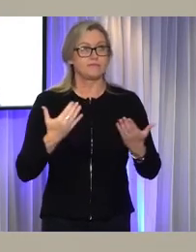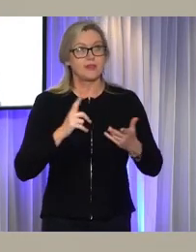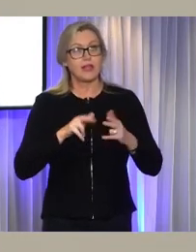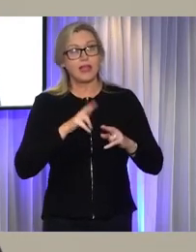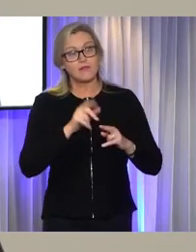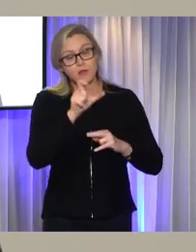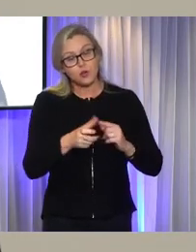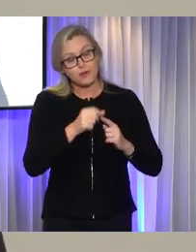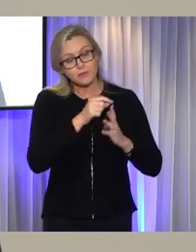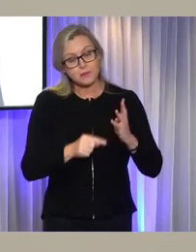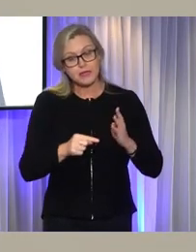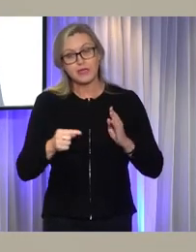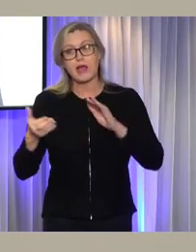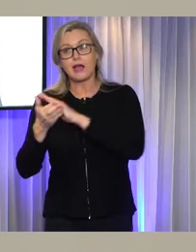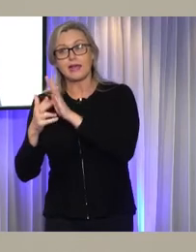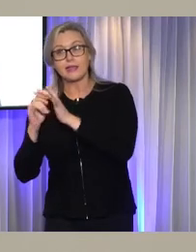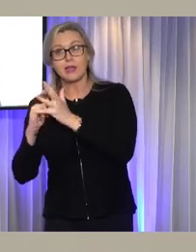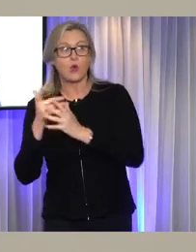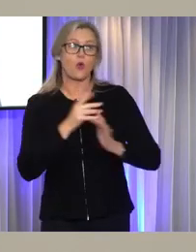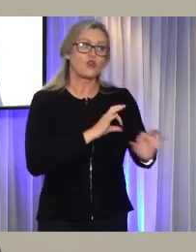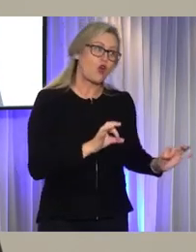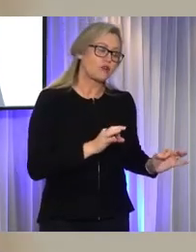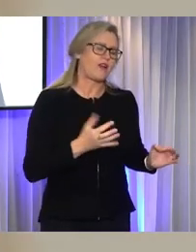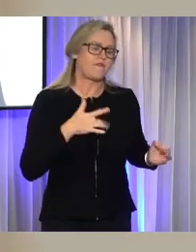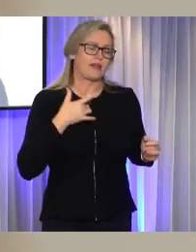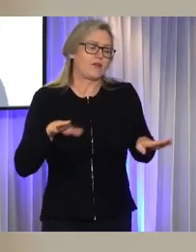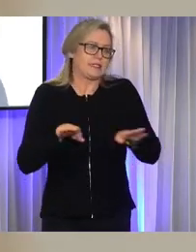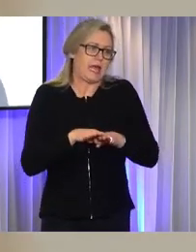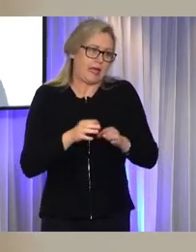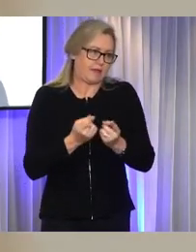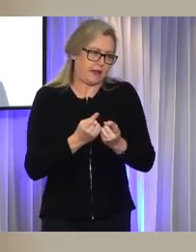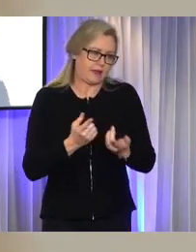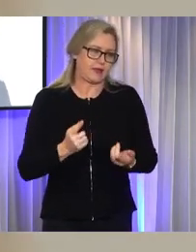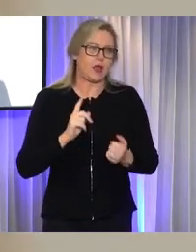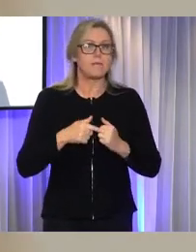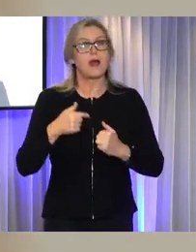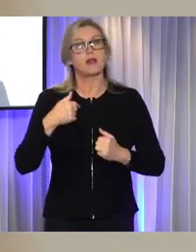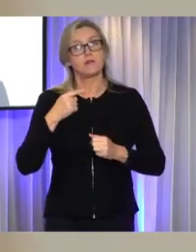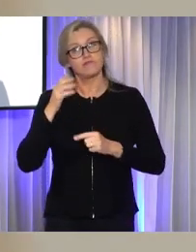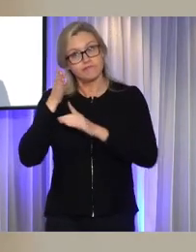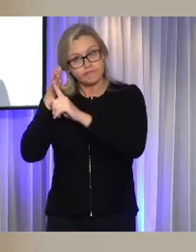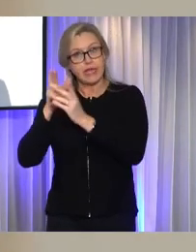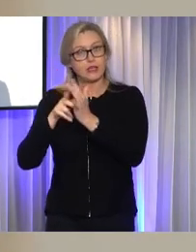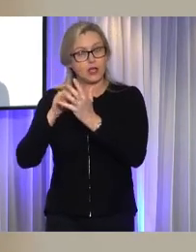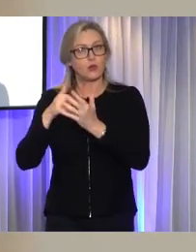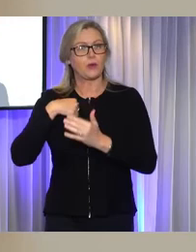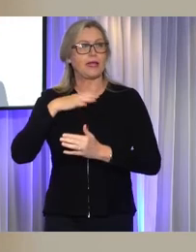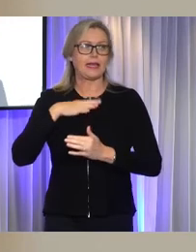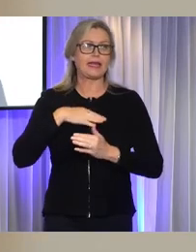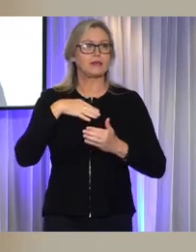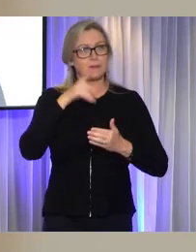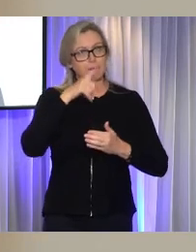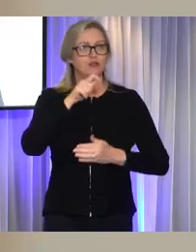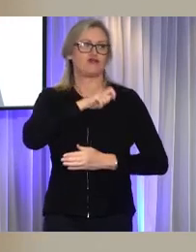or not, but I'll start with the NDIS. We need to restore trust. Not only in the National